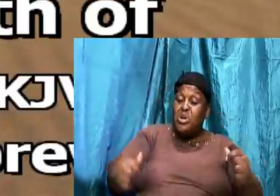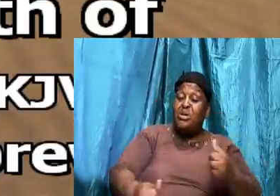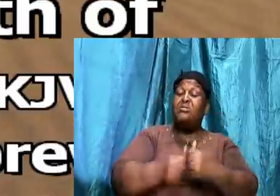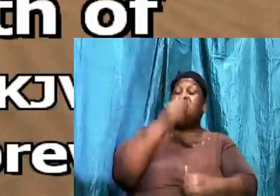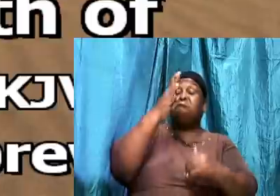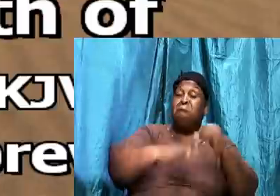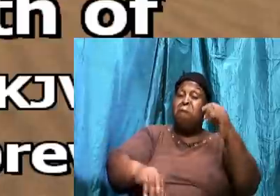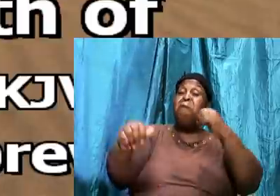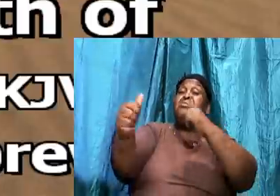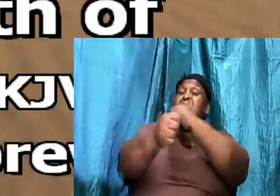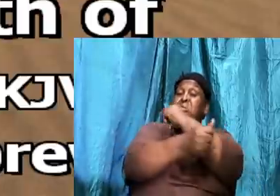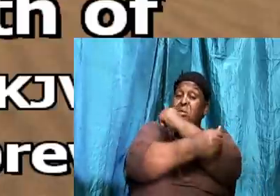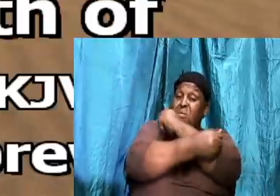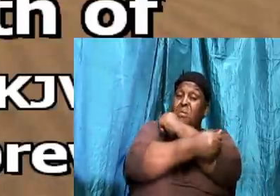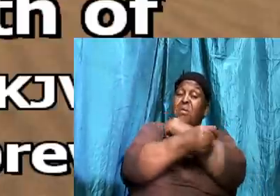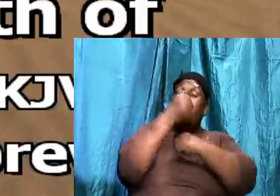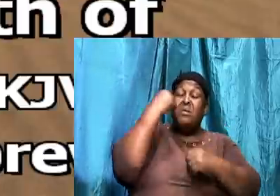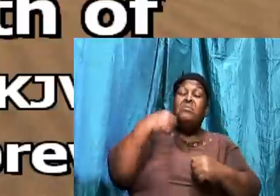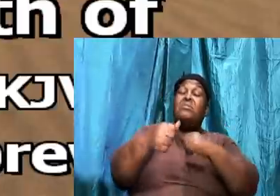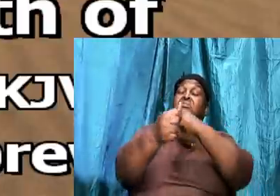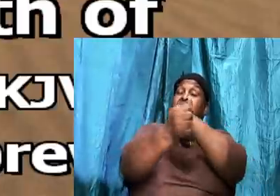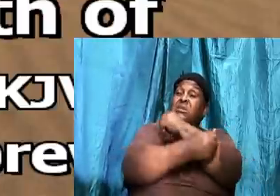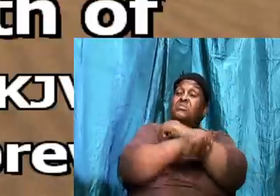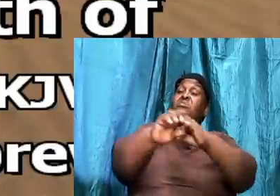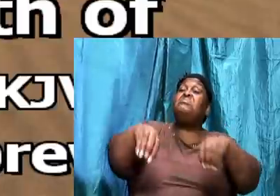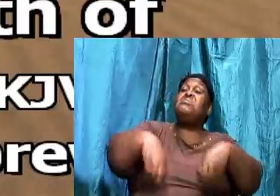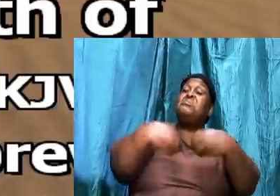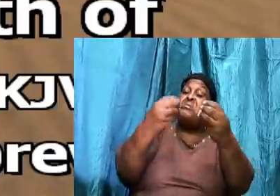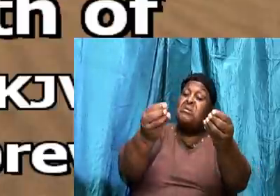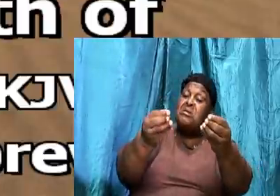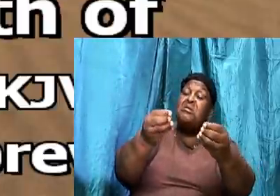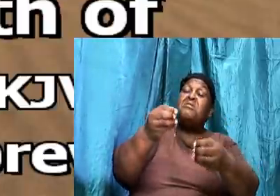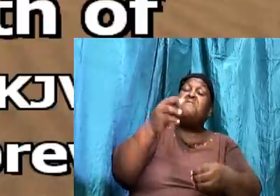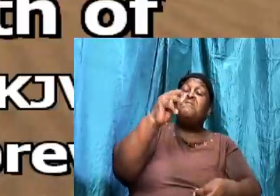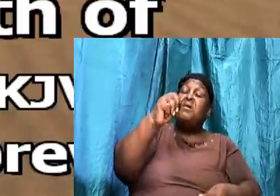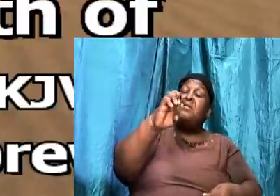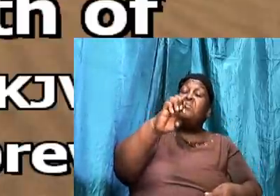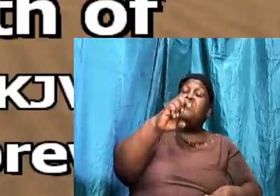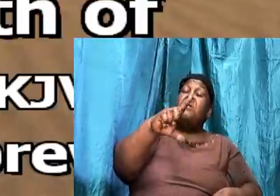Abraham gave him a tent. Of his. Possession.